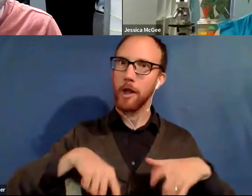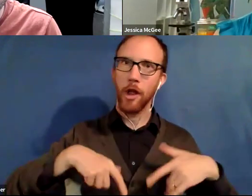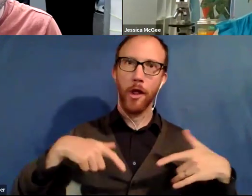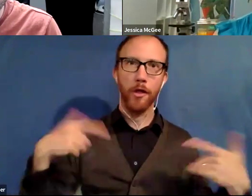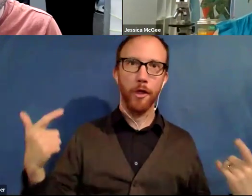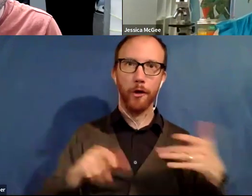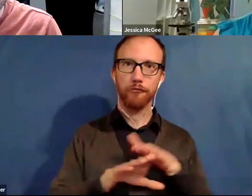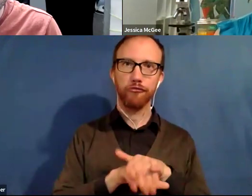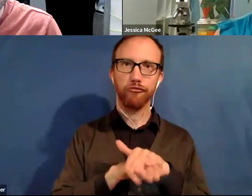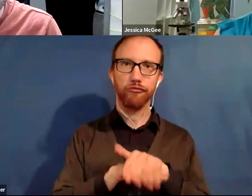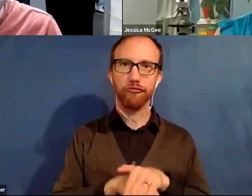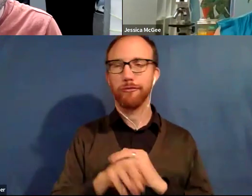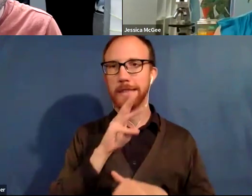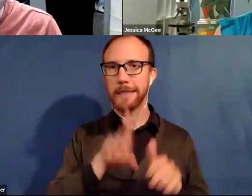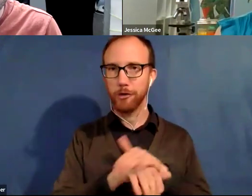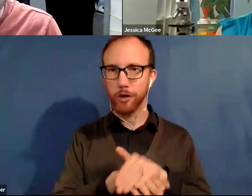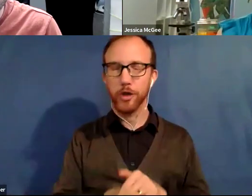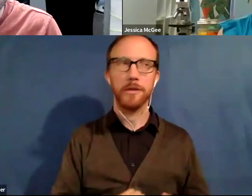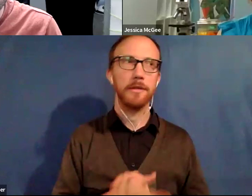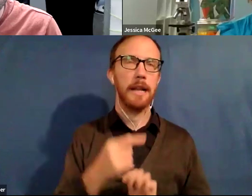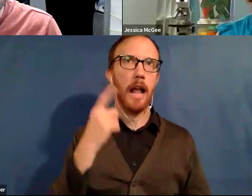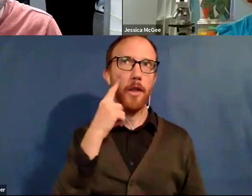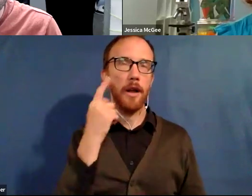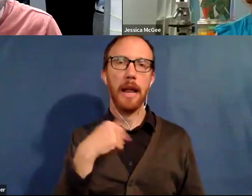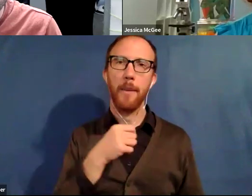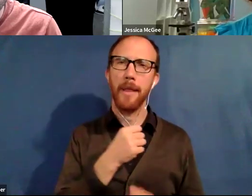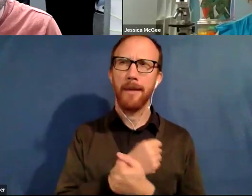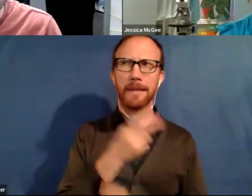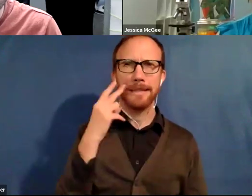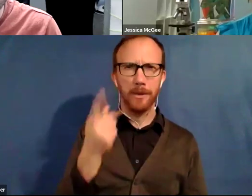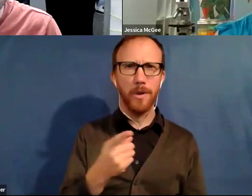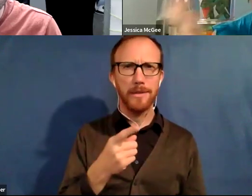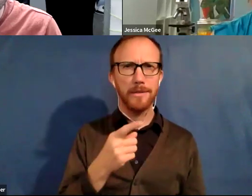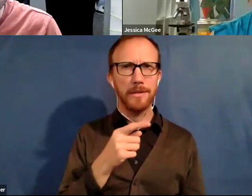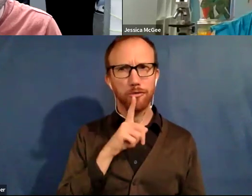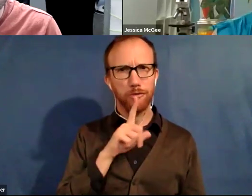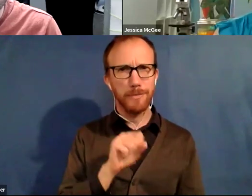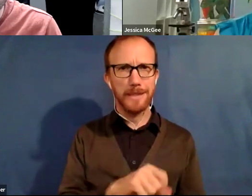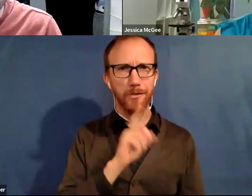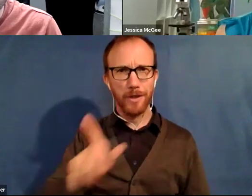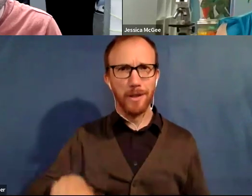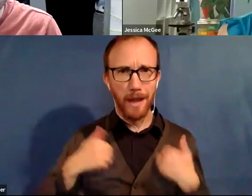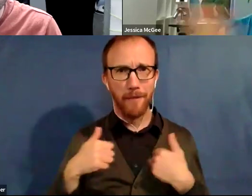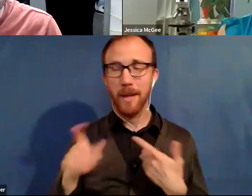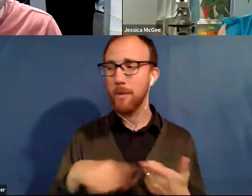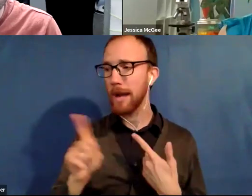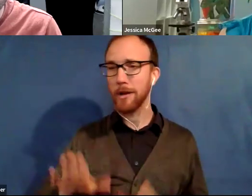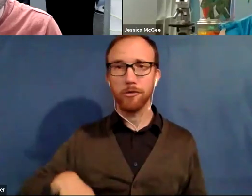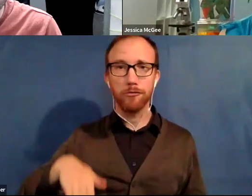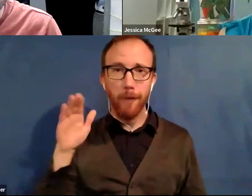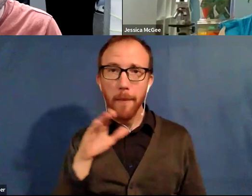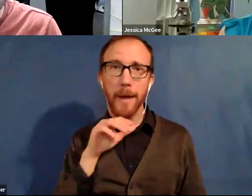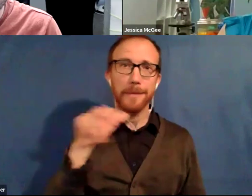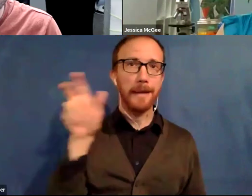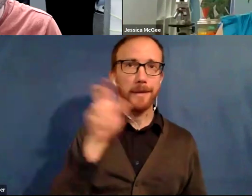And I thought to myself that I would love to see a sea turtle in real life because having grown up the way that I did, I didn't really travel.